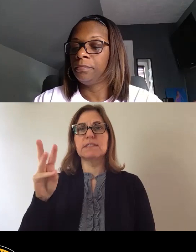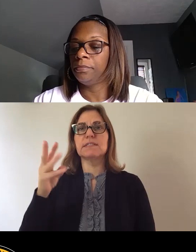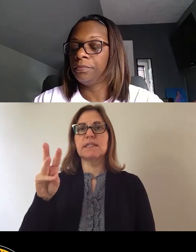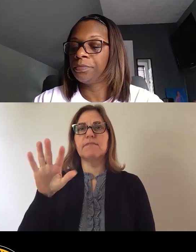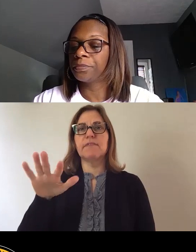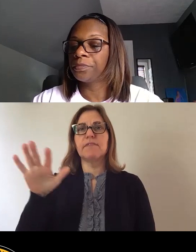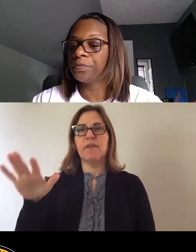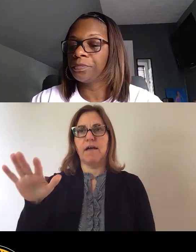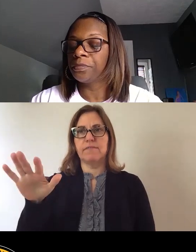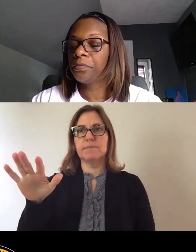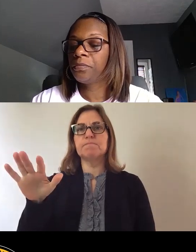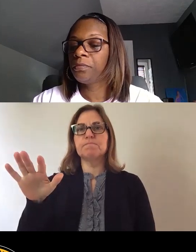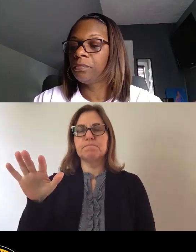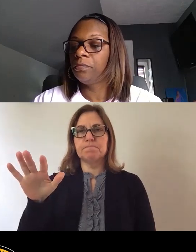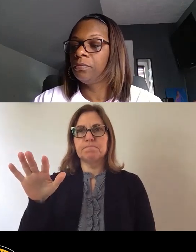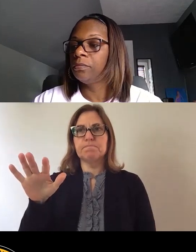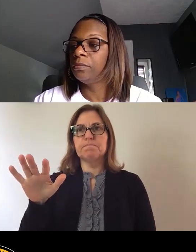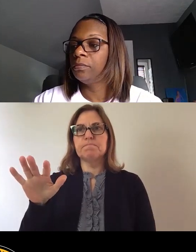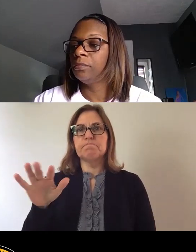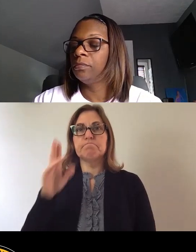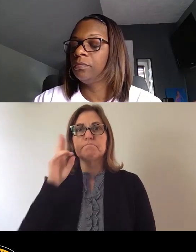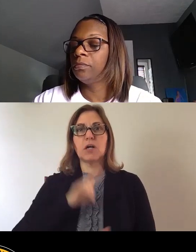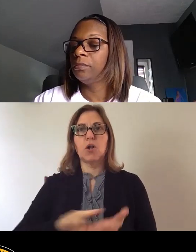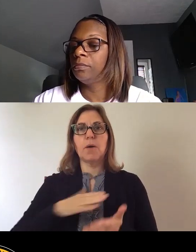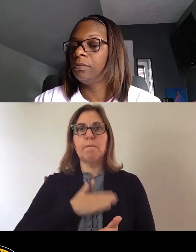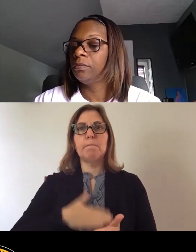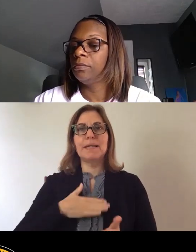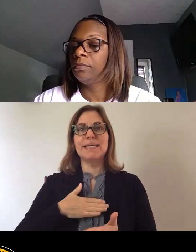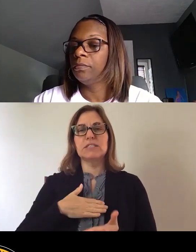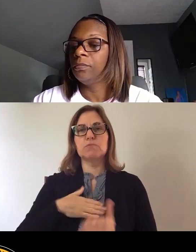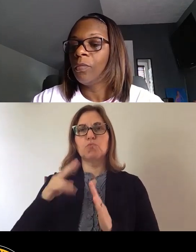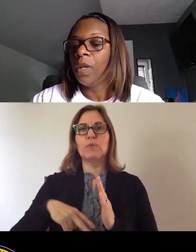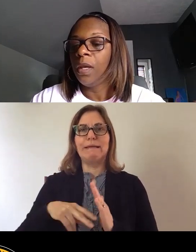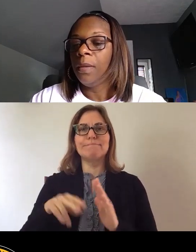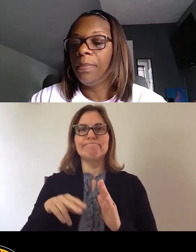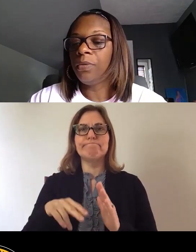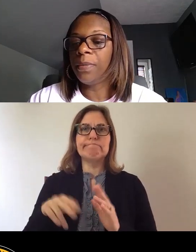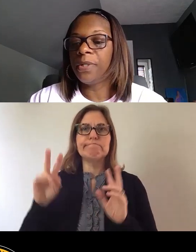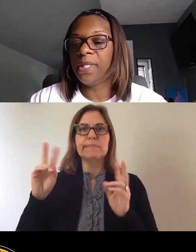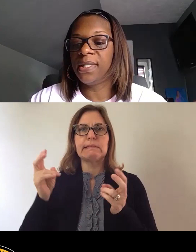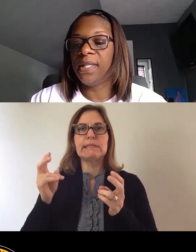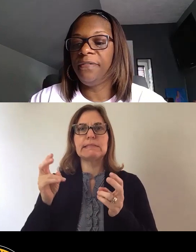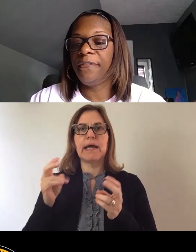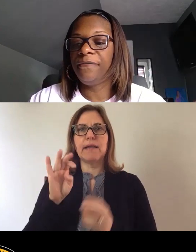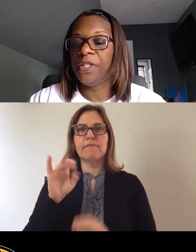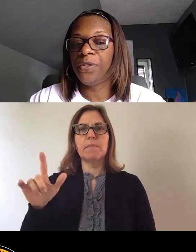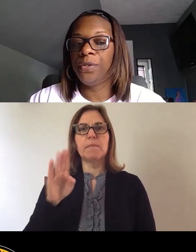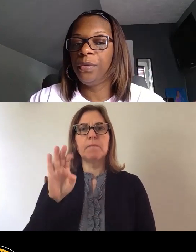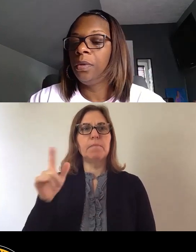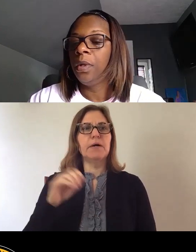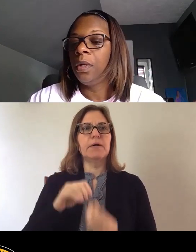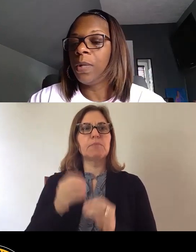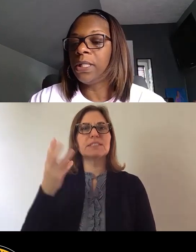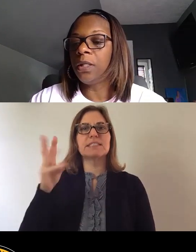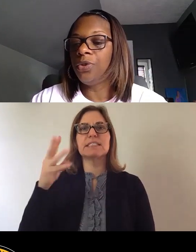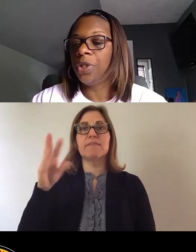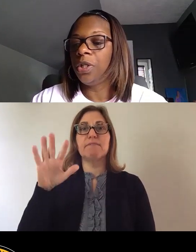1655. Would the clerk please read the title of the bill? Bill number 1652,